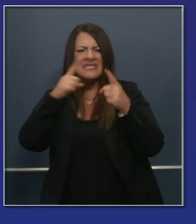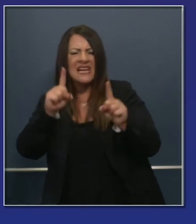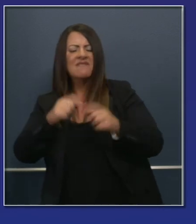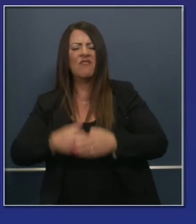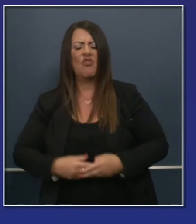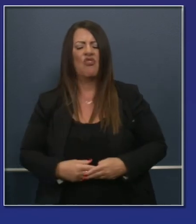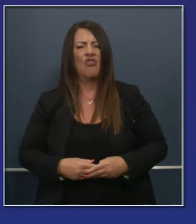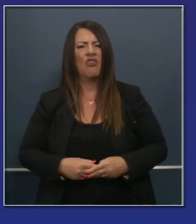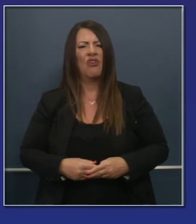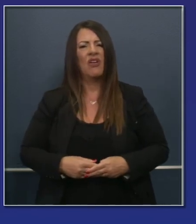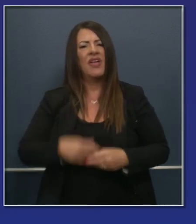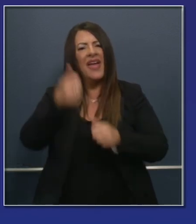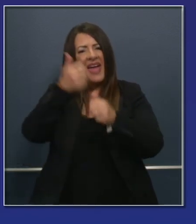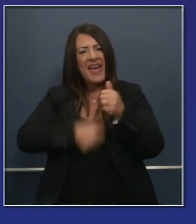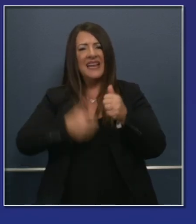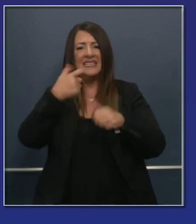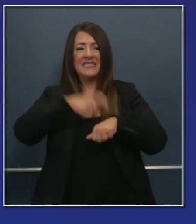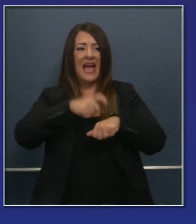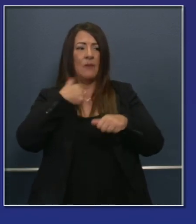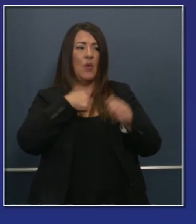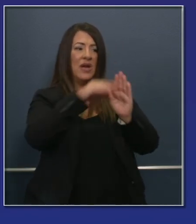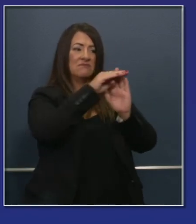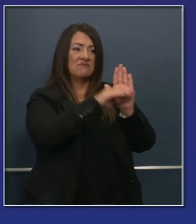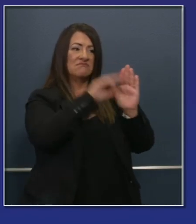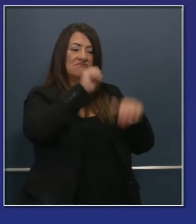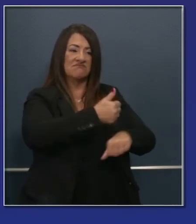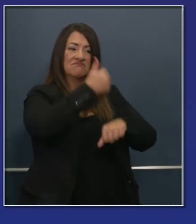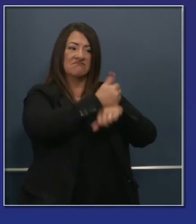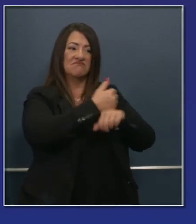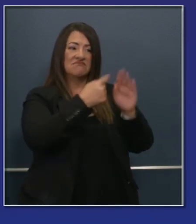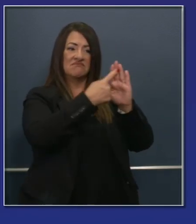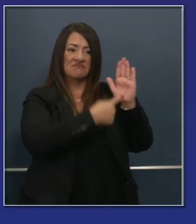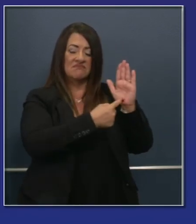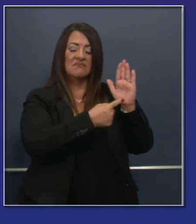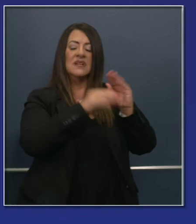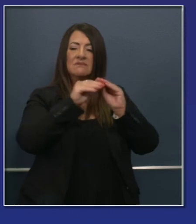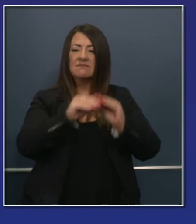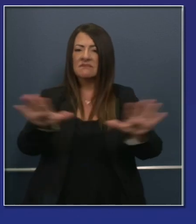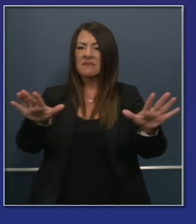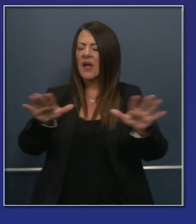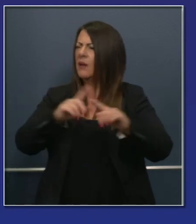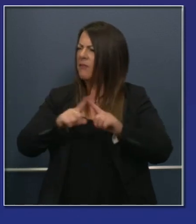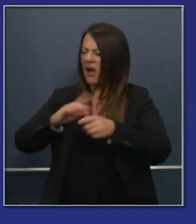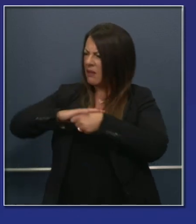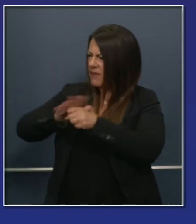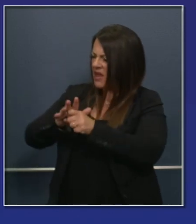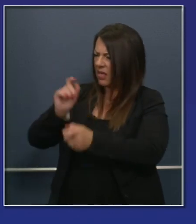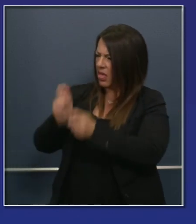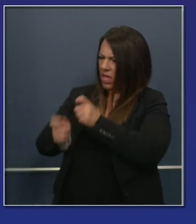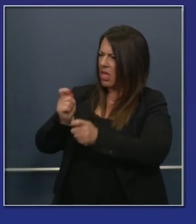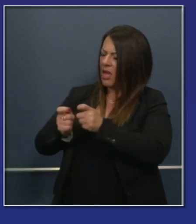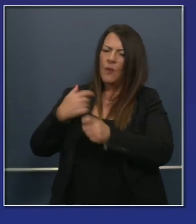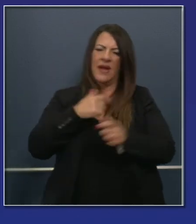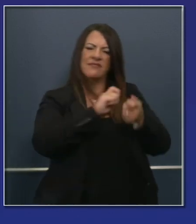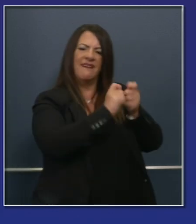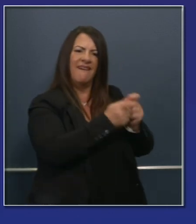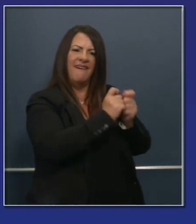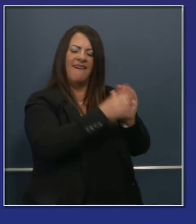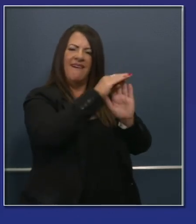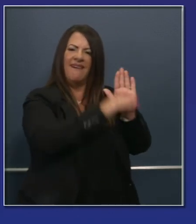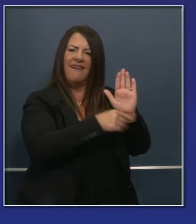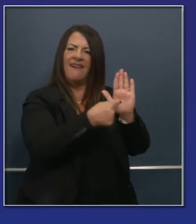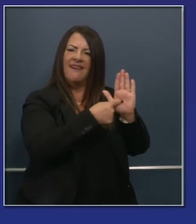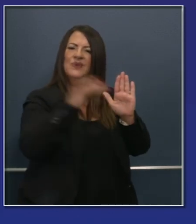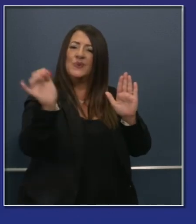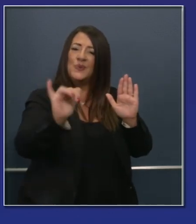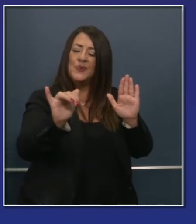for every piece of guidance that any of us puts out, the pandemic is constantly changing. And we've all had to be constantly changing.